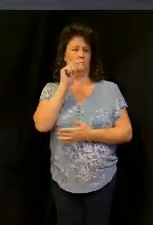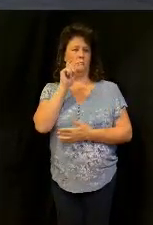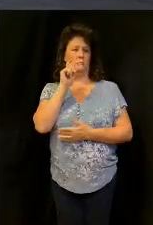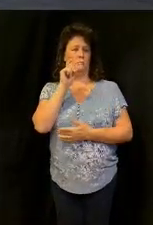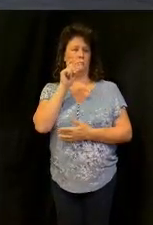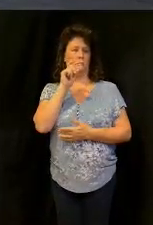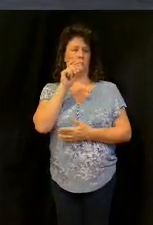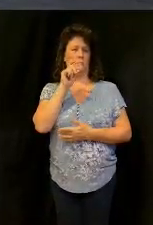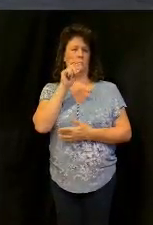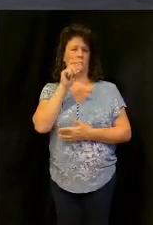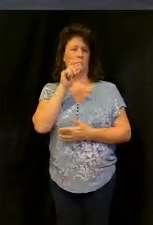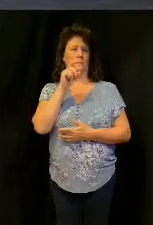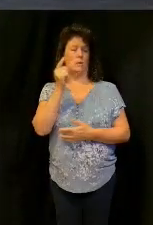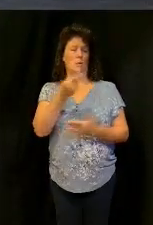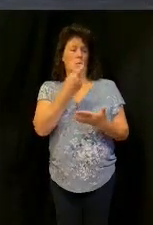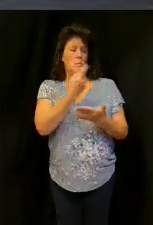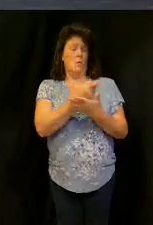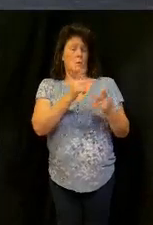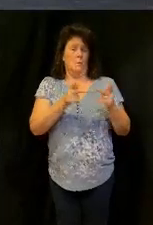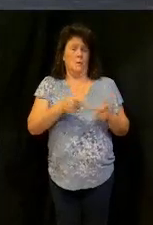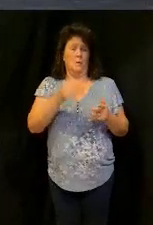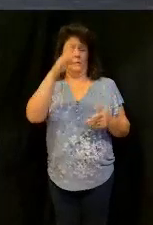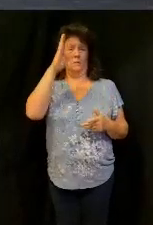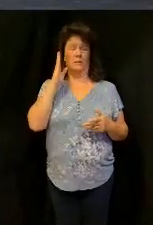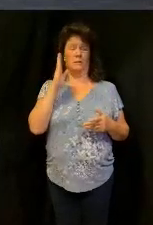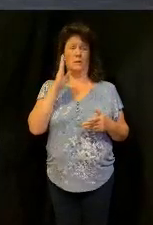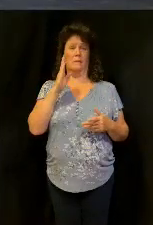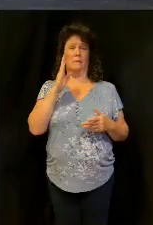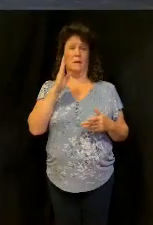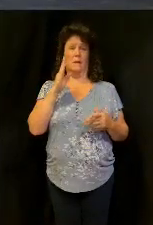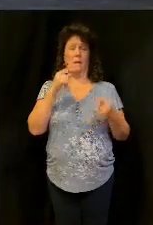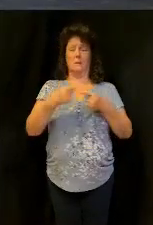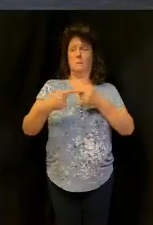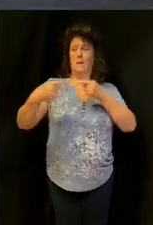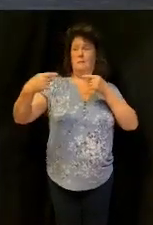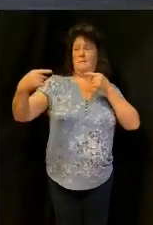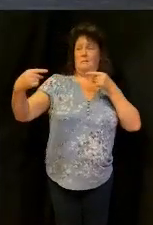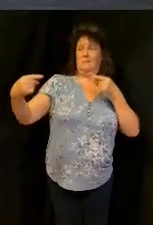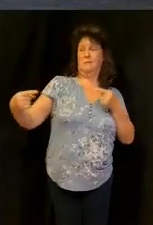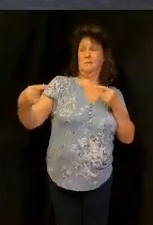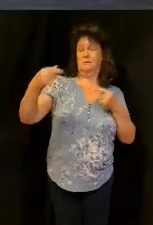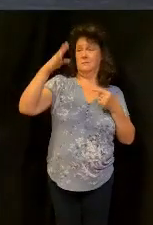this out this is the only place that God contrasts himself with another spirit